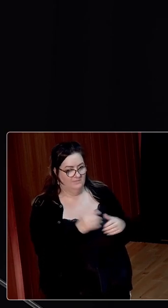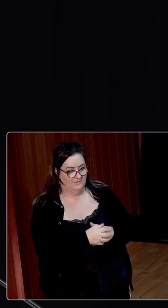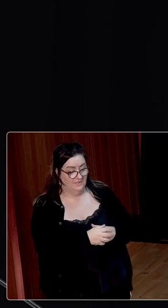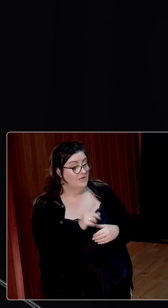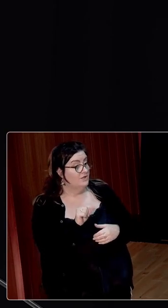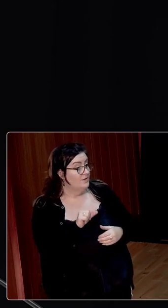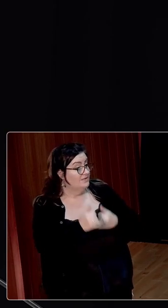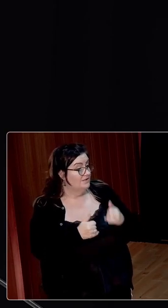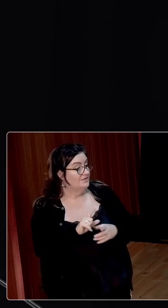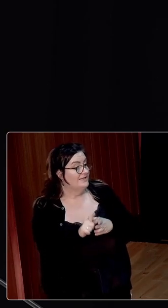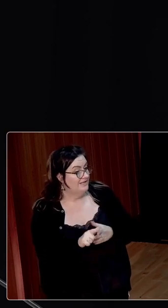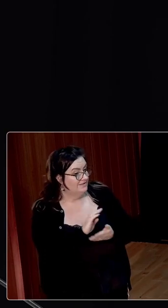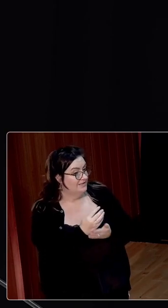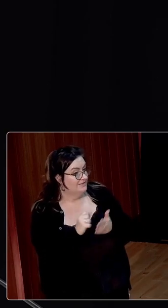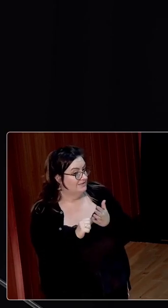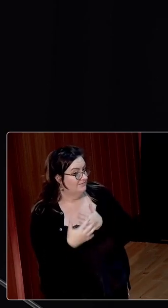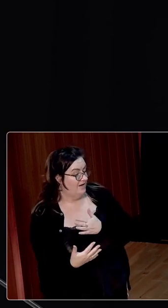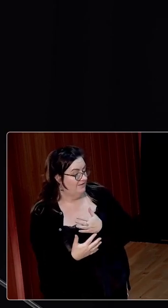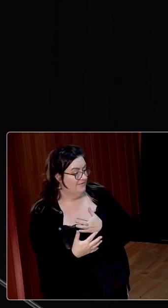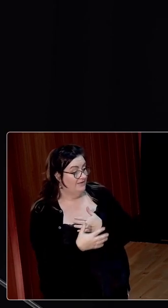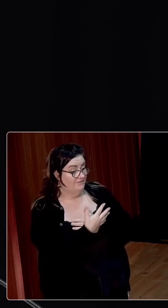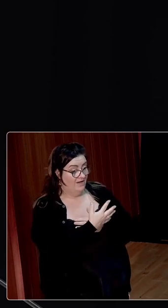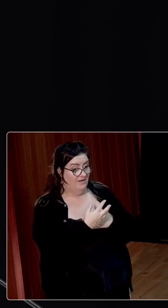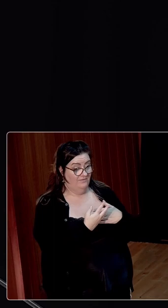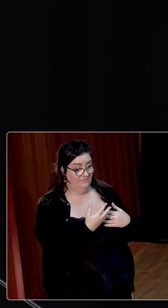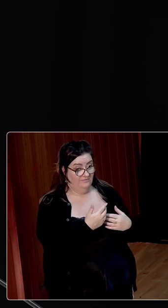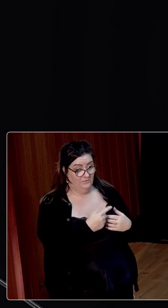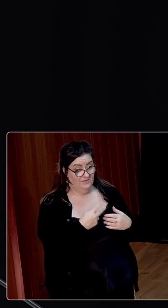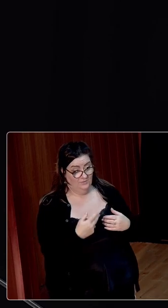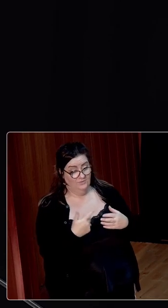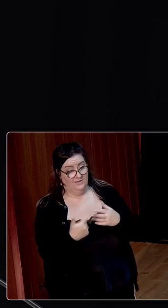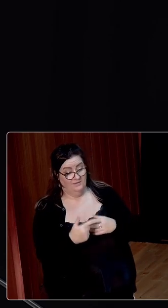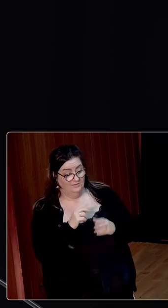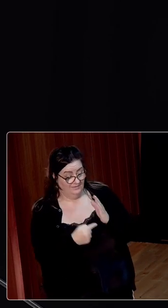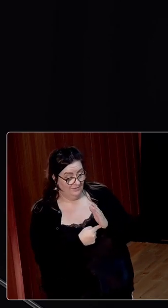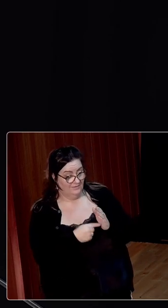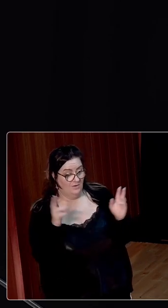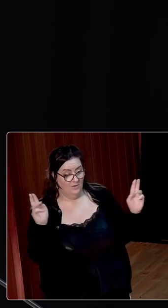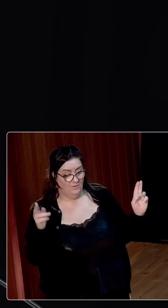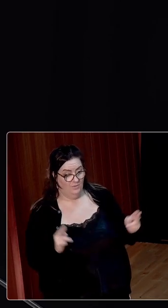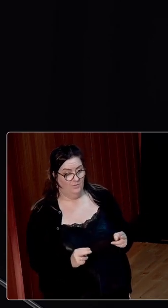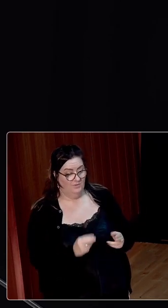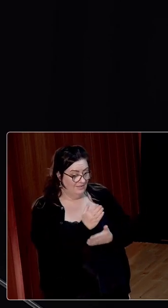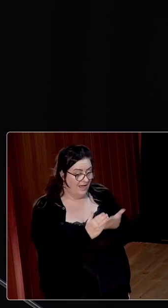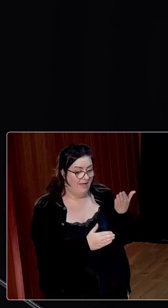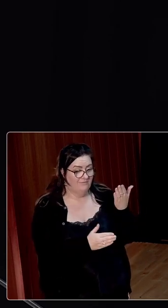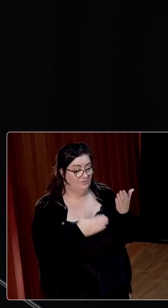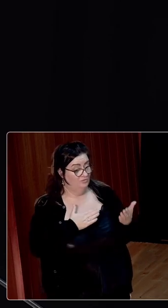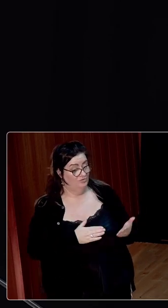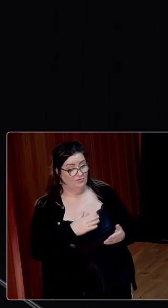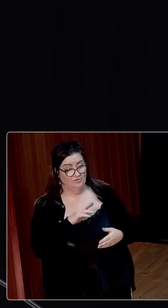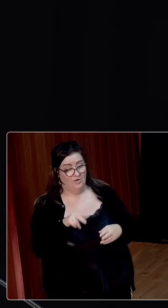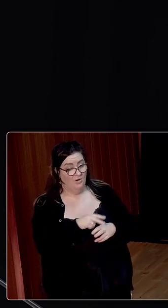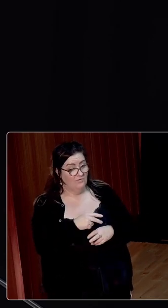Twenty years later, in 1965, that 522,000 had fallen almost in half to